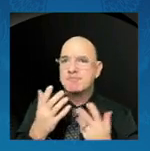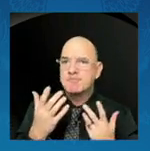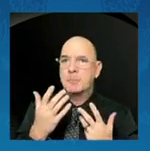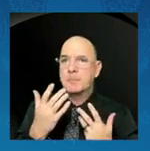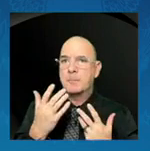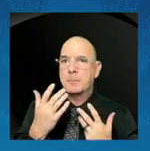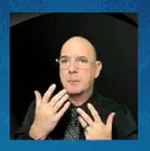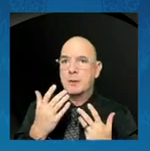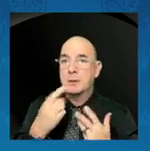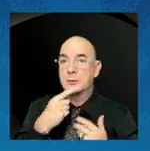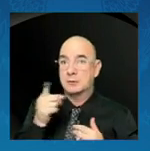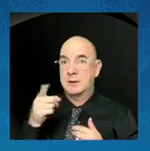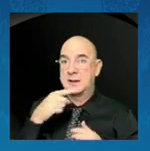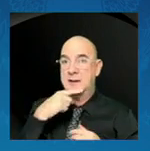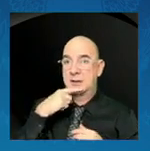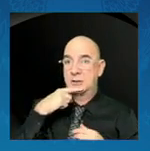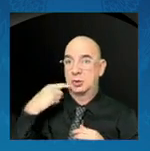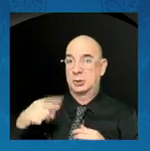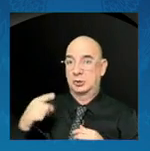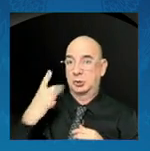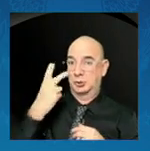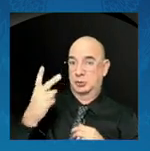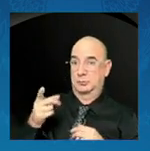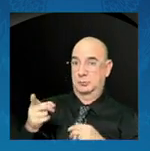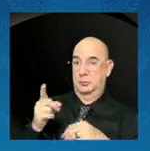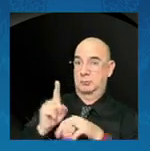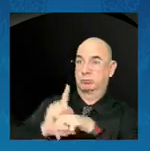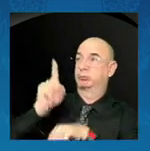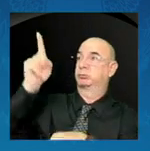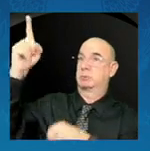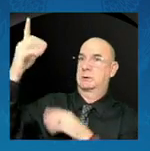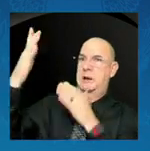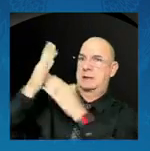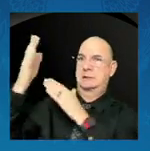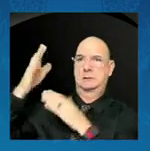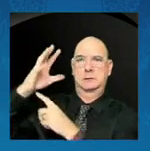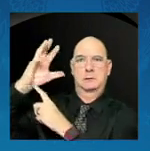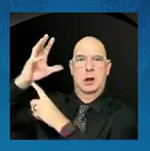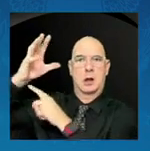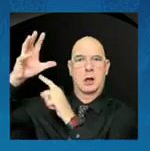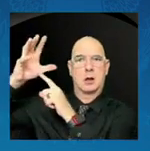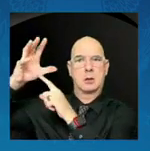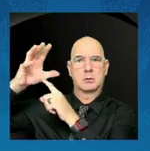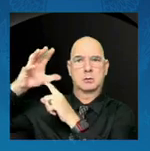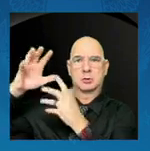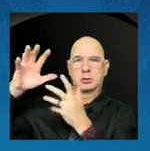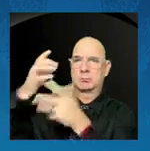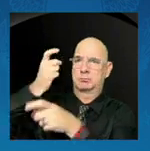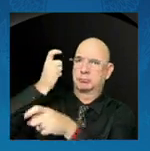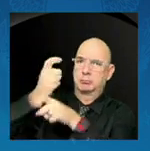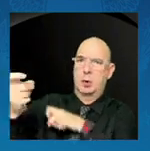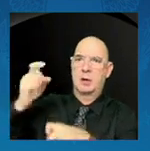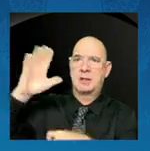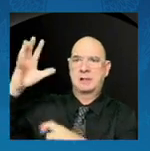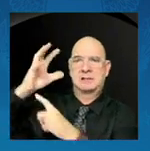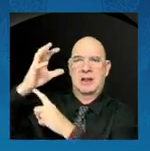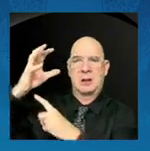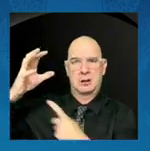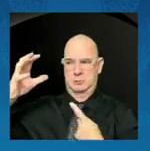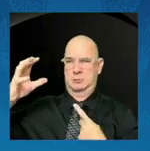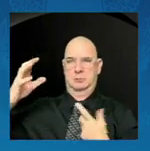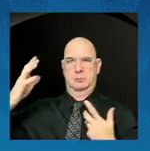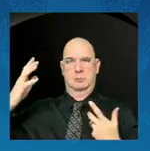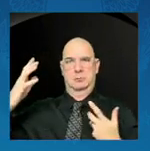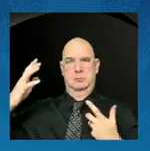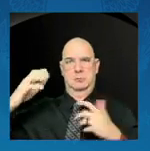-satellite missile. destroy. of its. Satellites. By blasting. Debris. Across. Space.